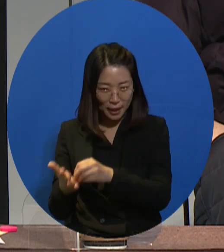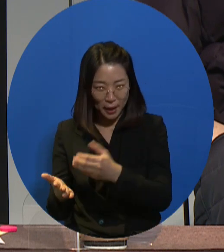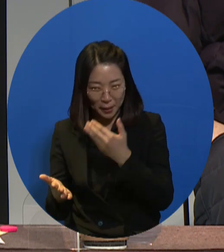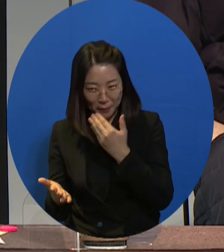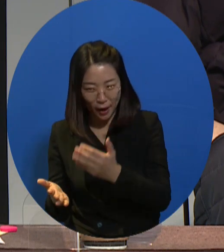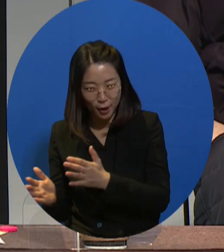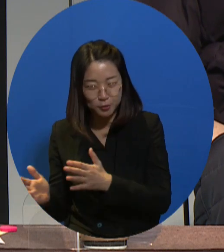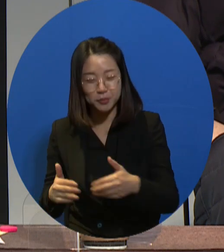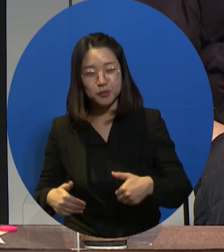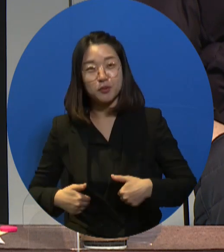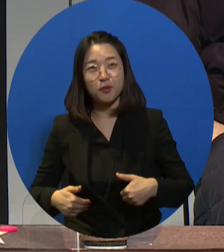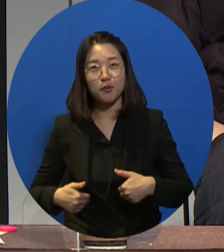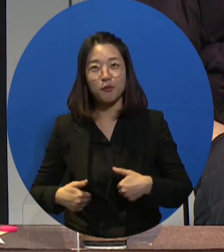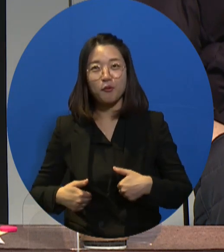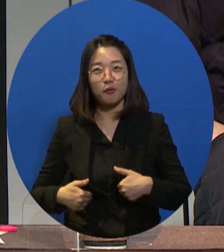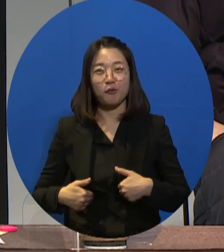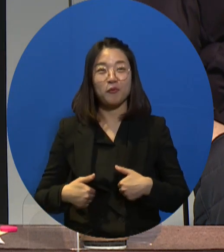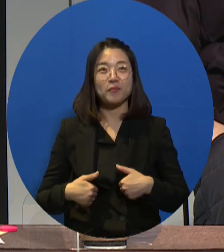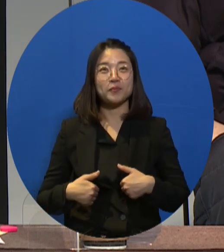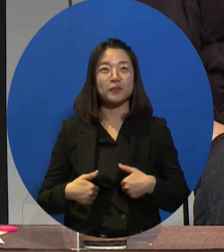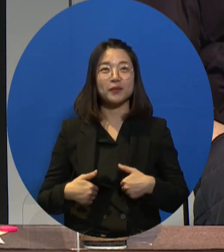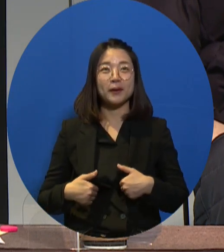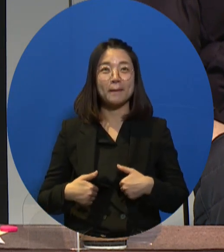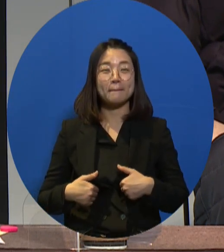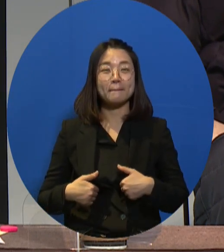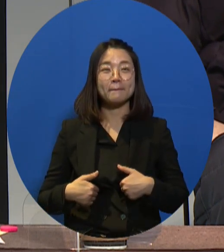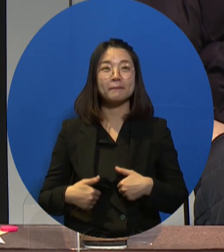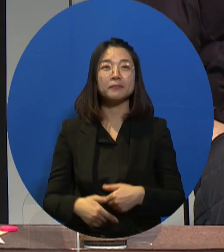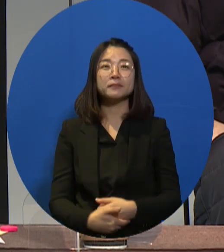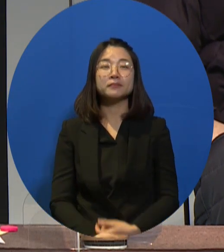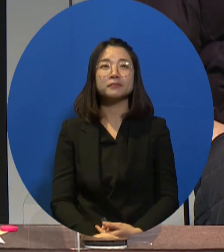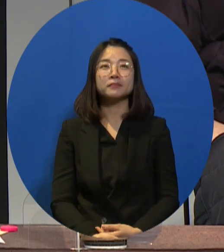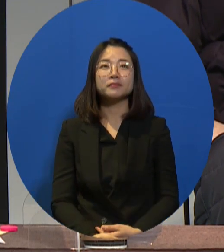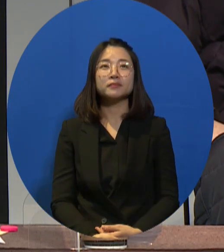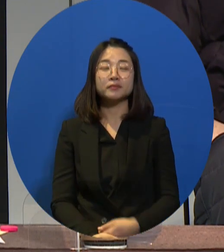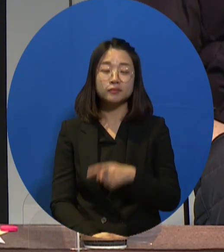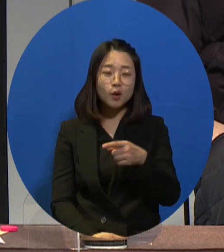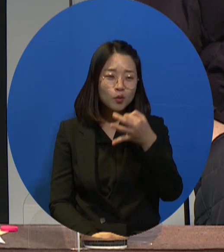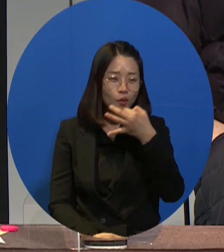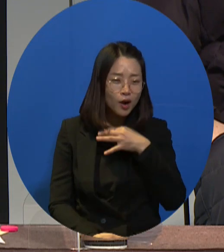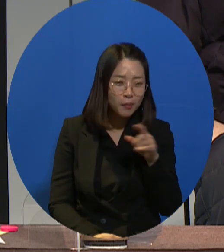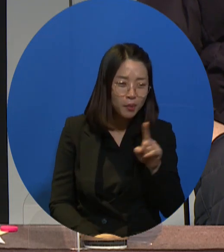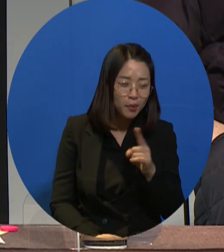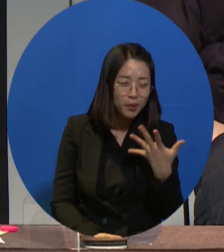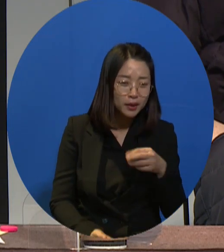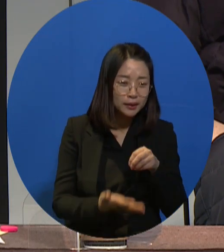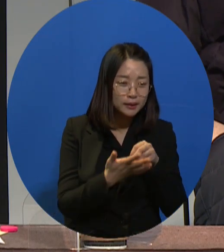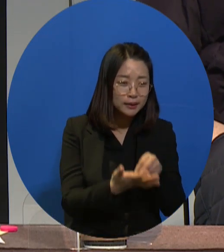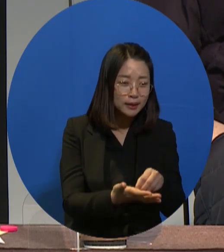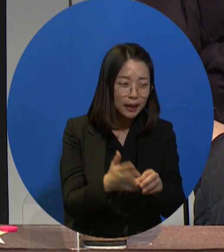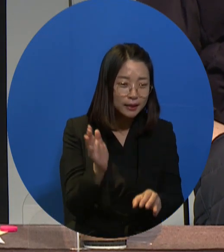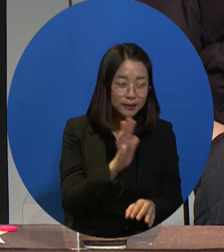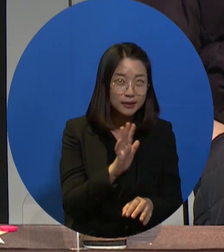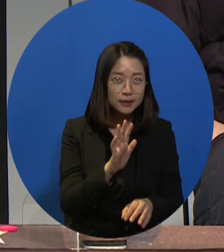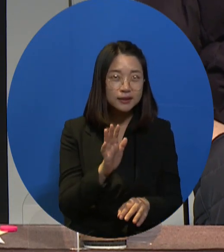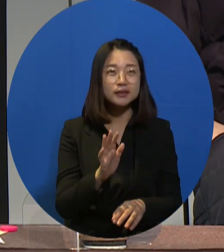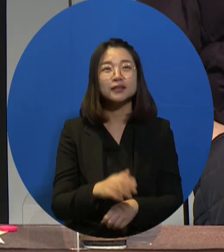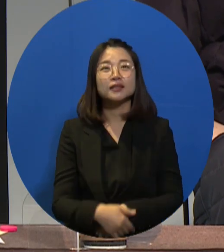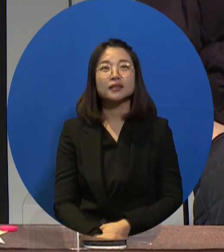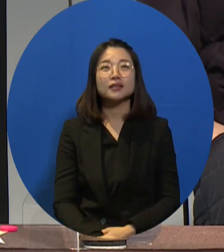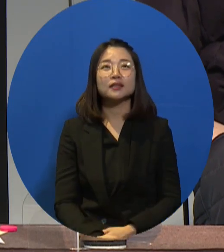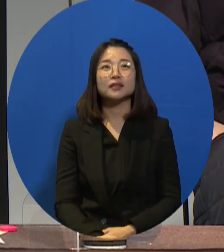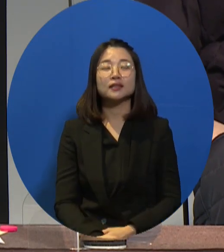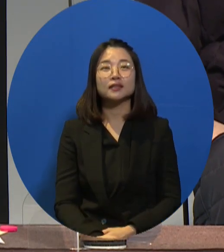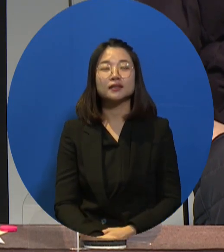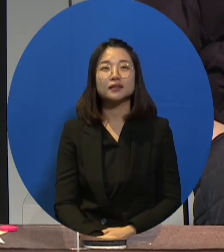And to prevent that, I would have to respond and I would have to prepare for that. But if this prepared preparation would